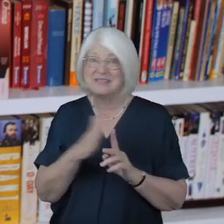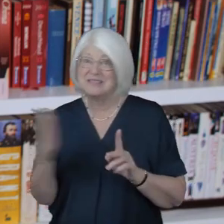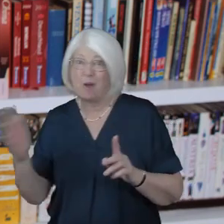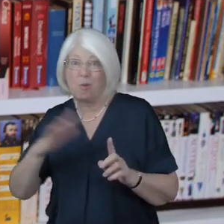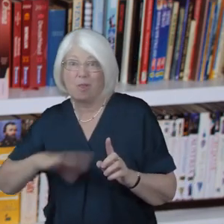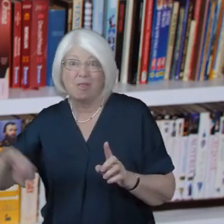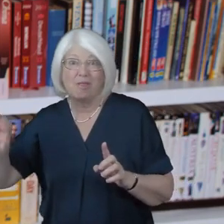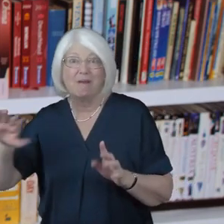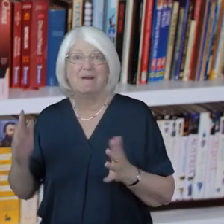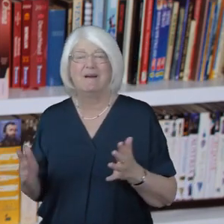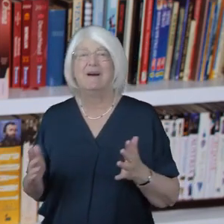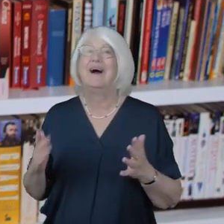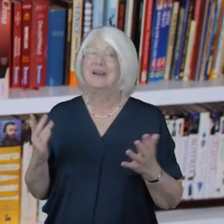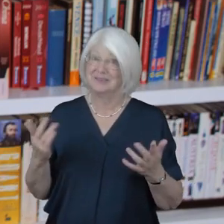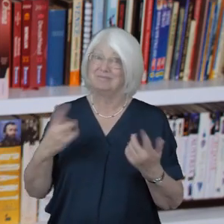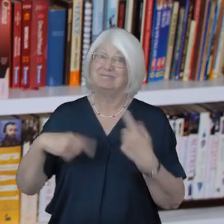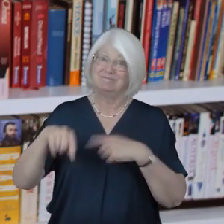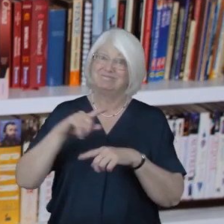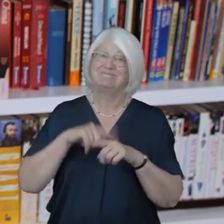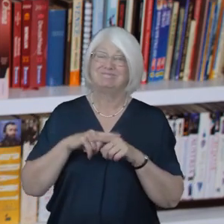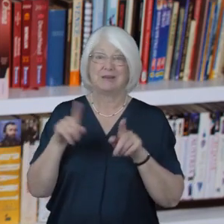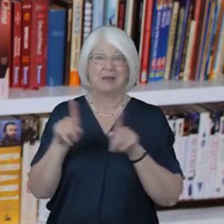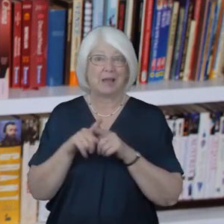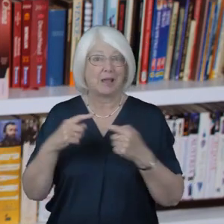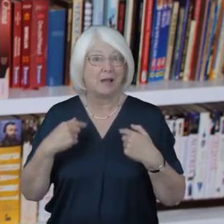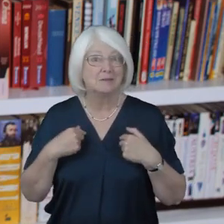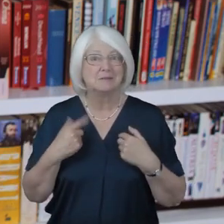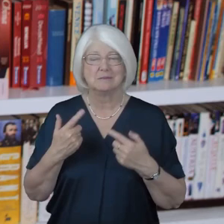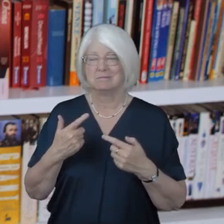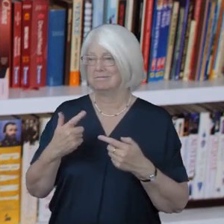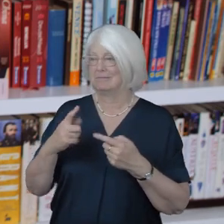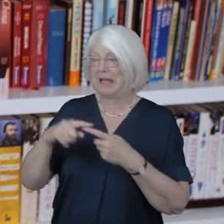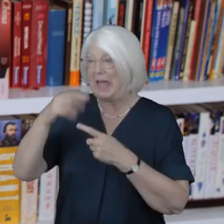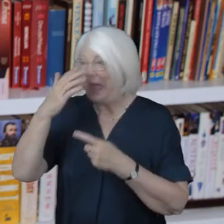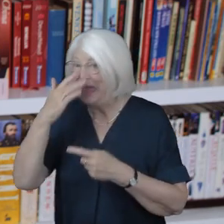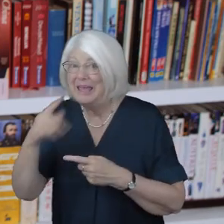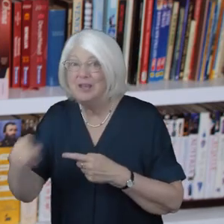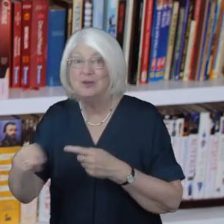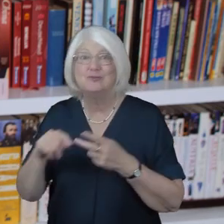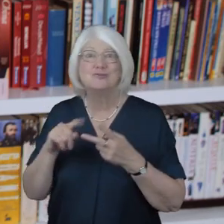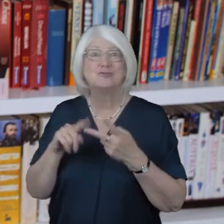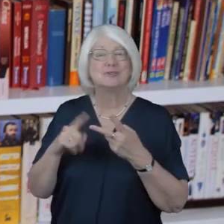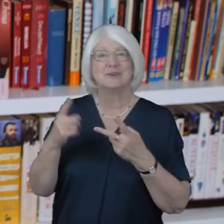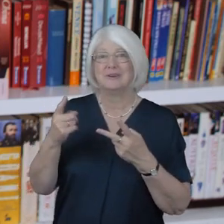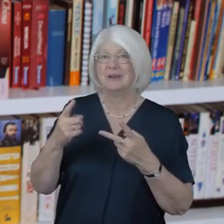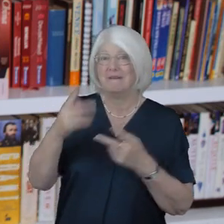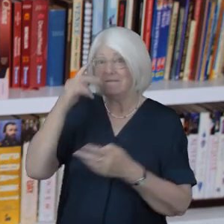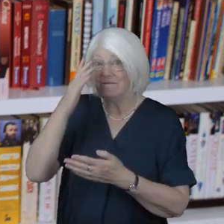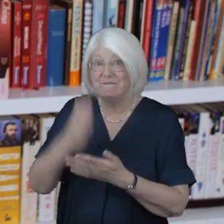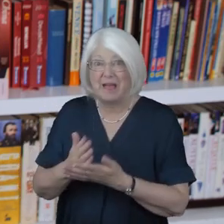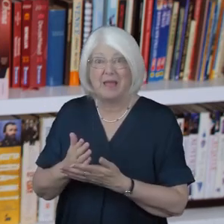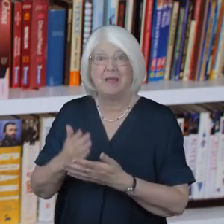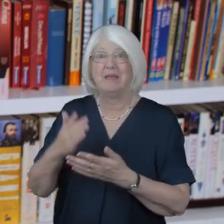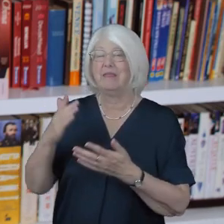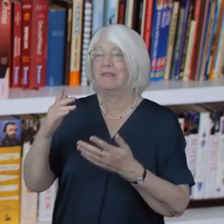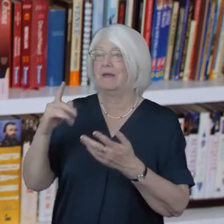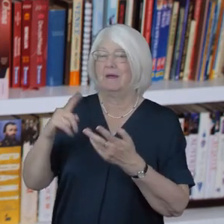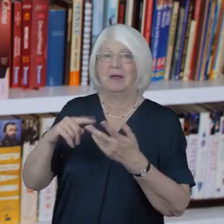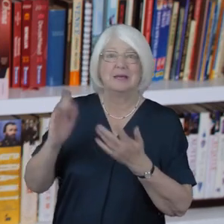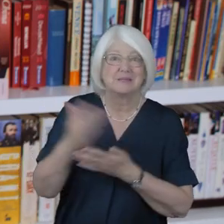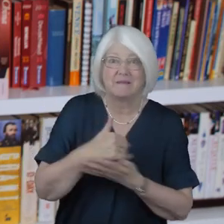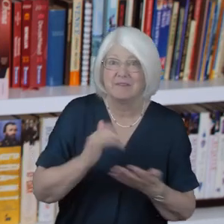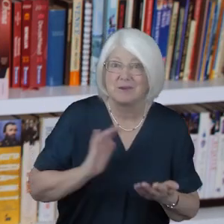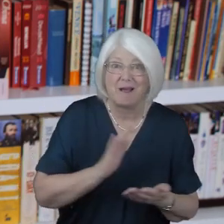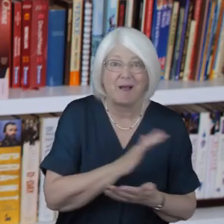ours and others embracing age faith in later life linking lives UK the Salvation Army the